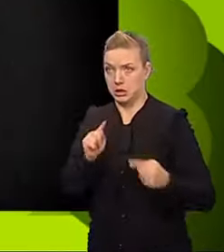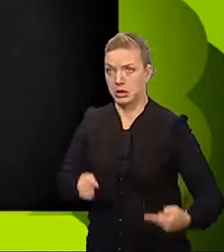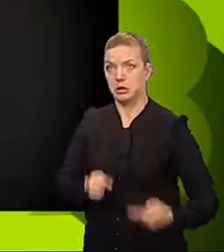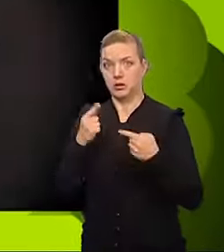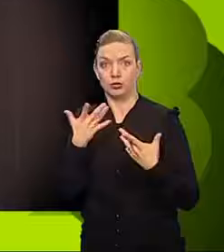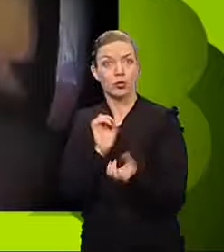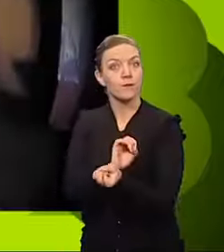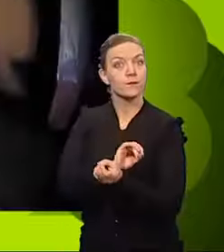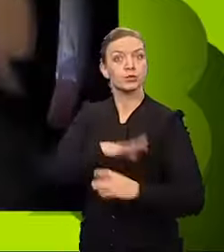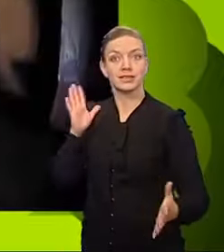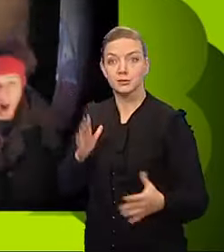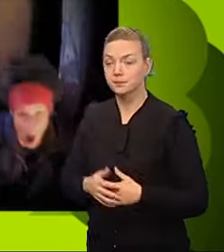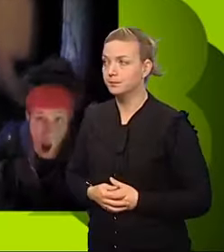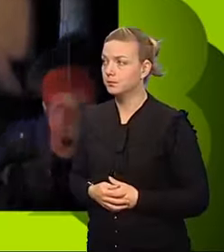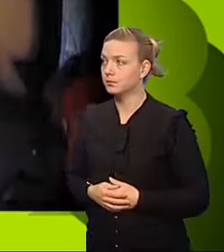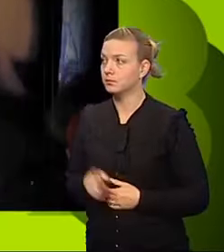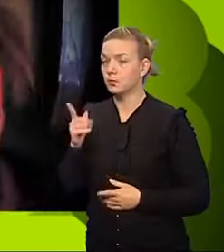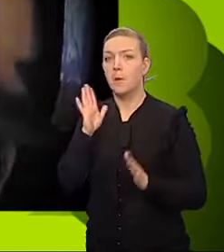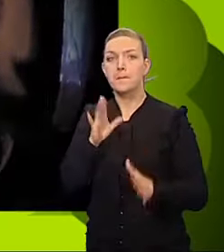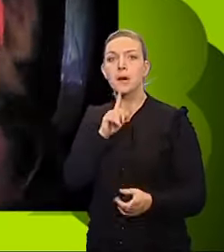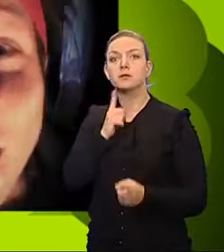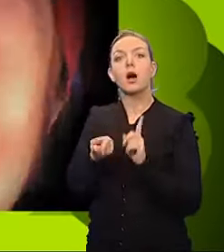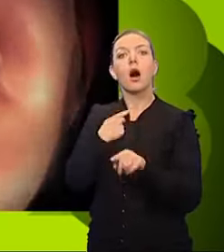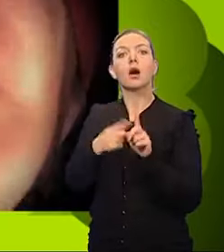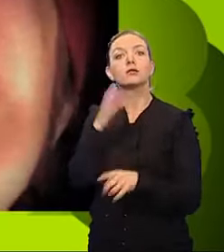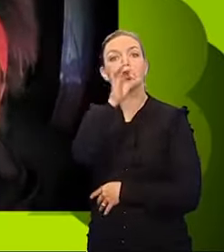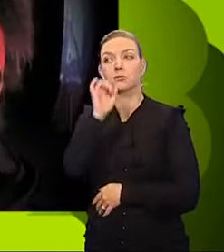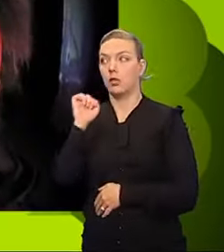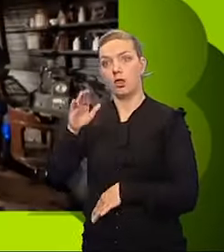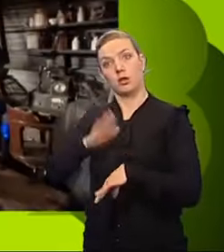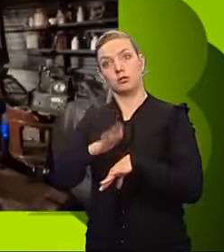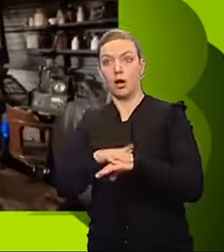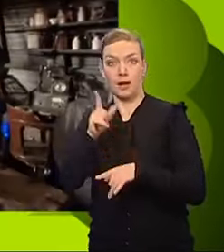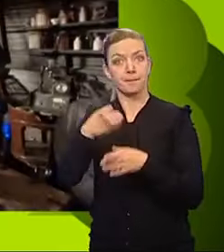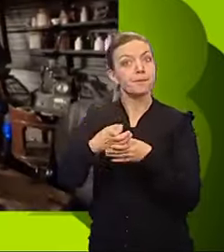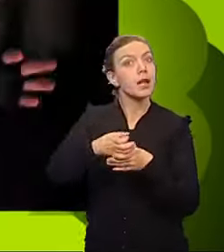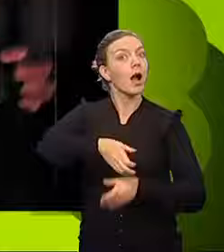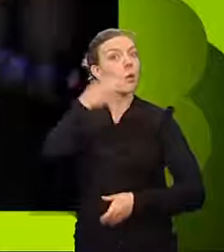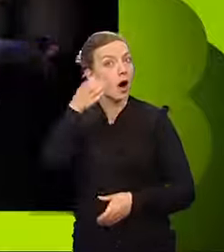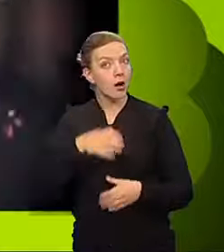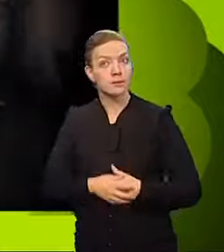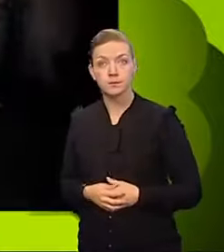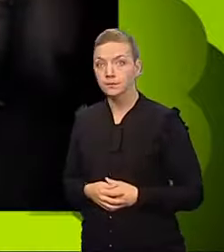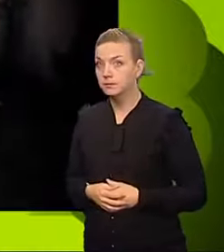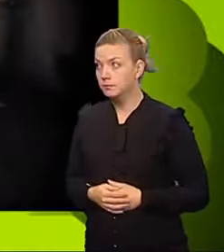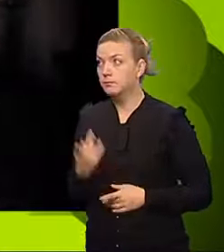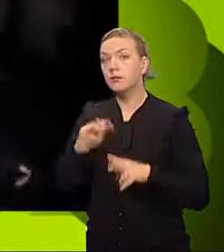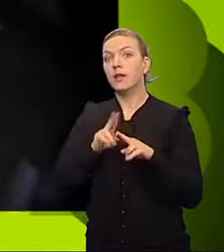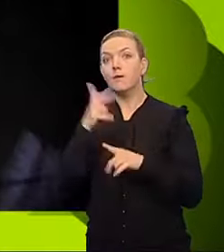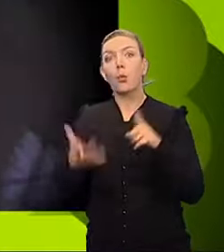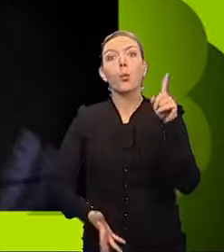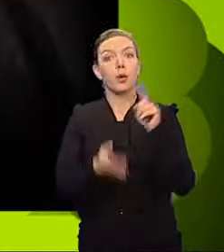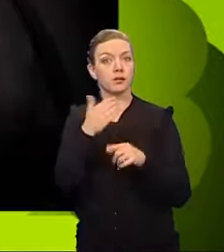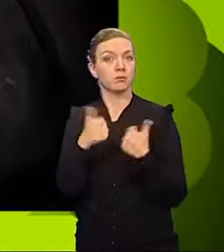the key of freedom, unfortunates must answer questions on their time in the tower. It's simple. Win and they'll escape.